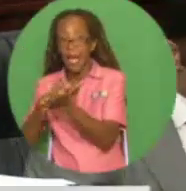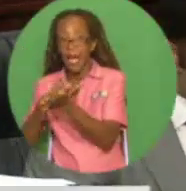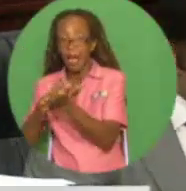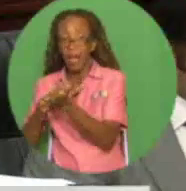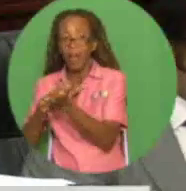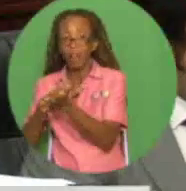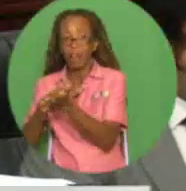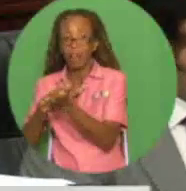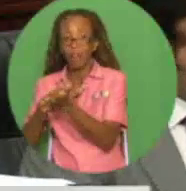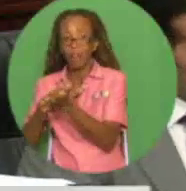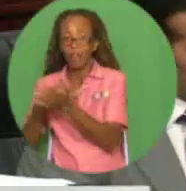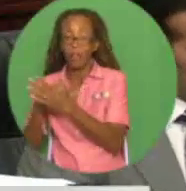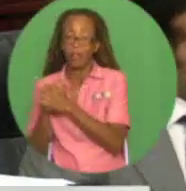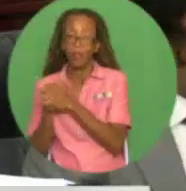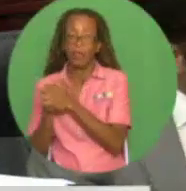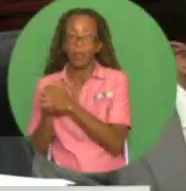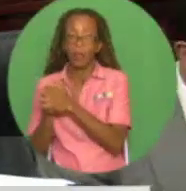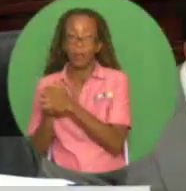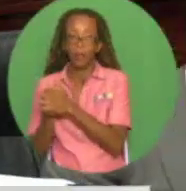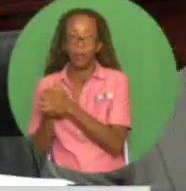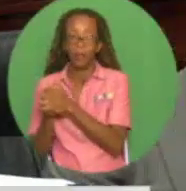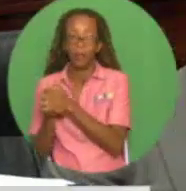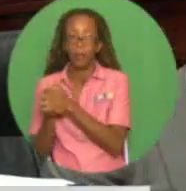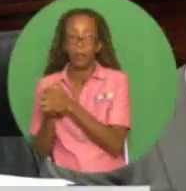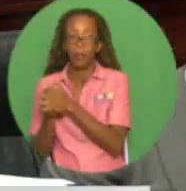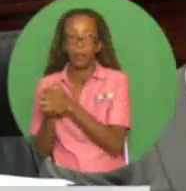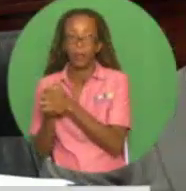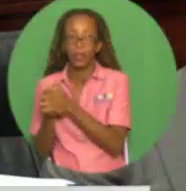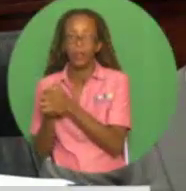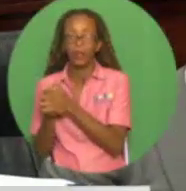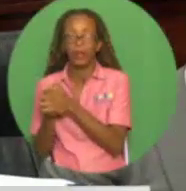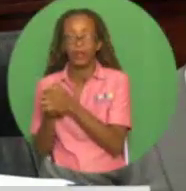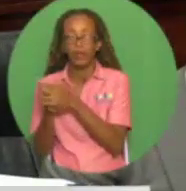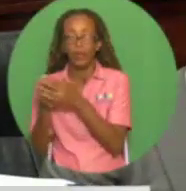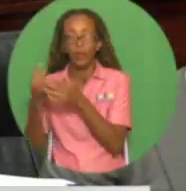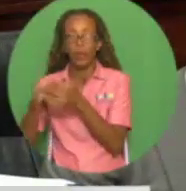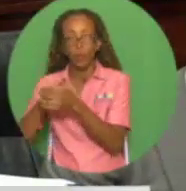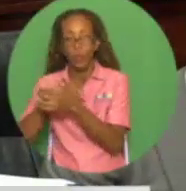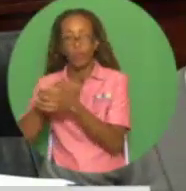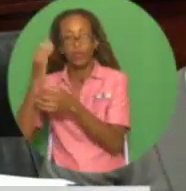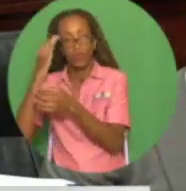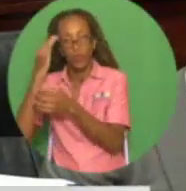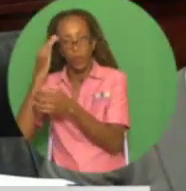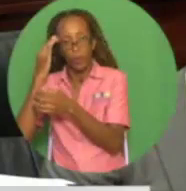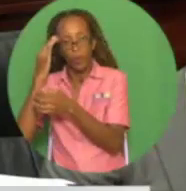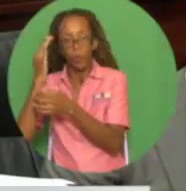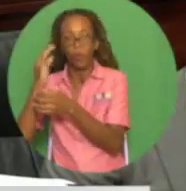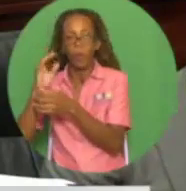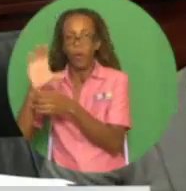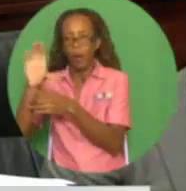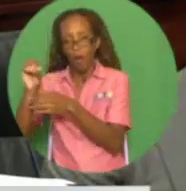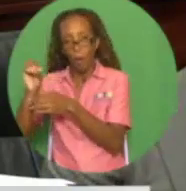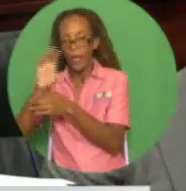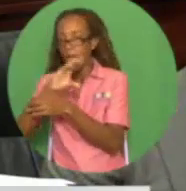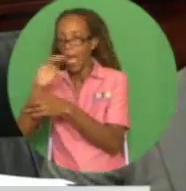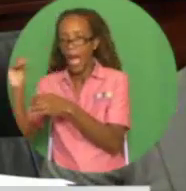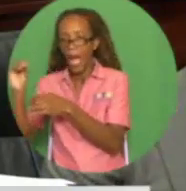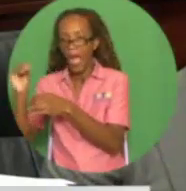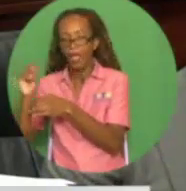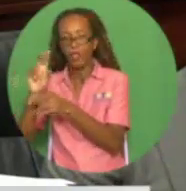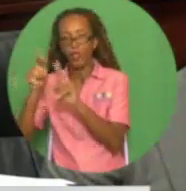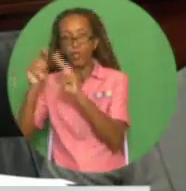of recurrent expenditure. There was no doubt at both the level of the level of and the representative trade union,